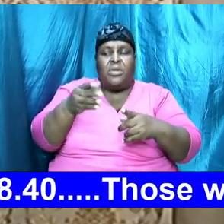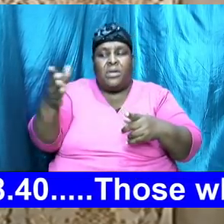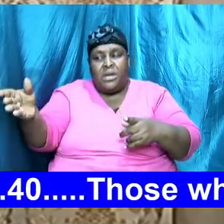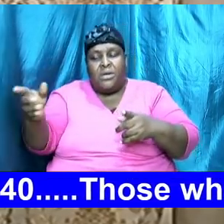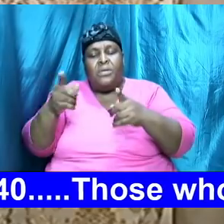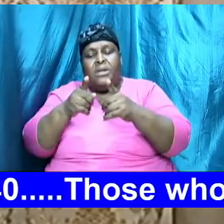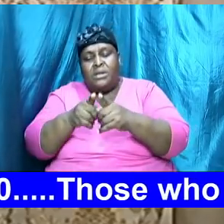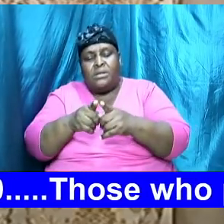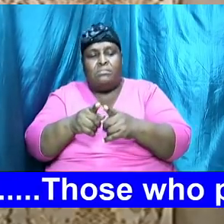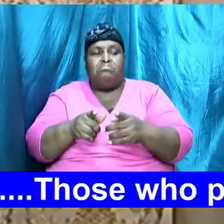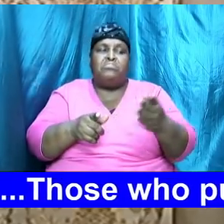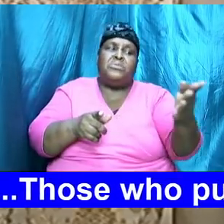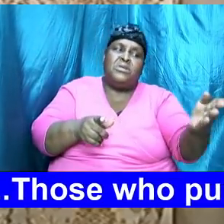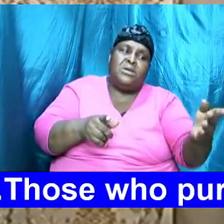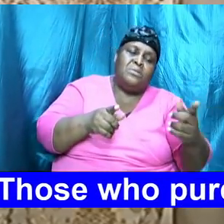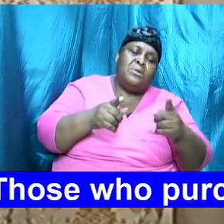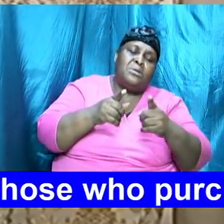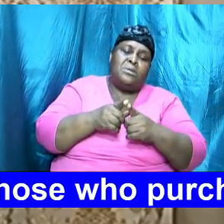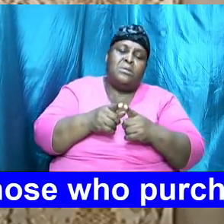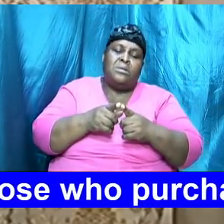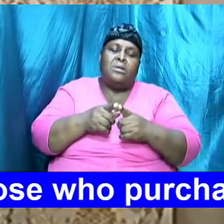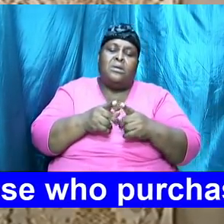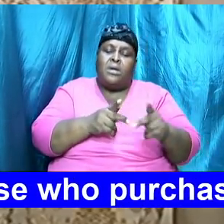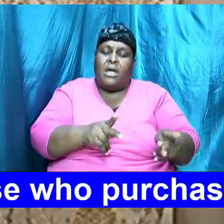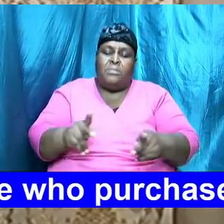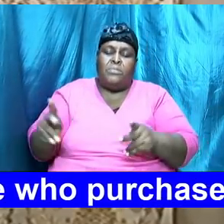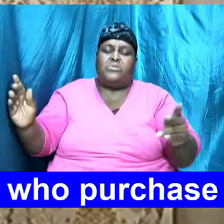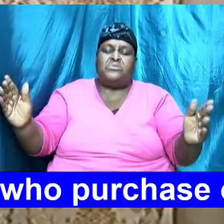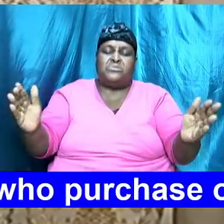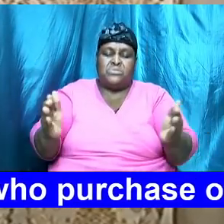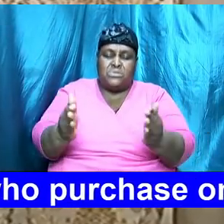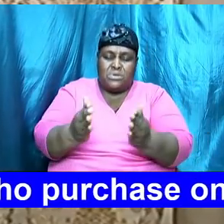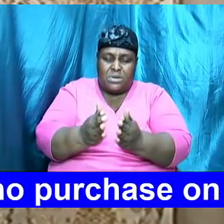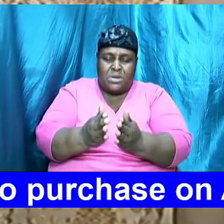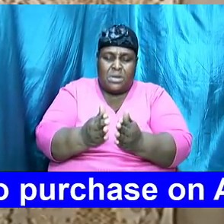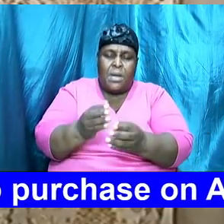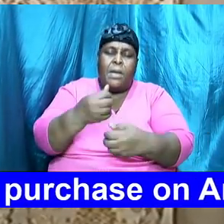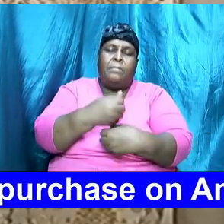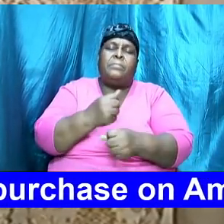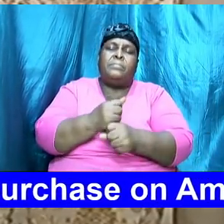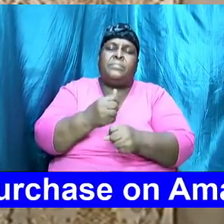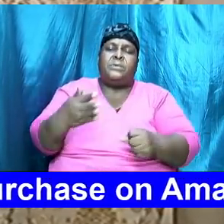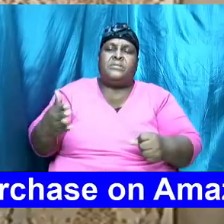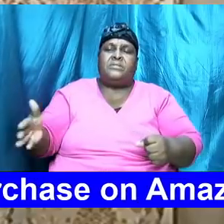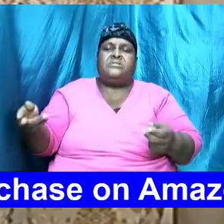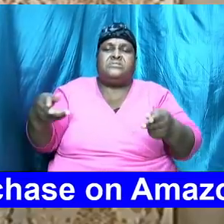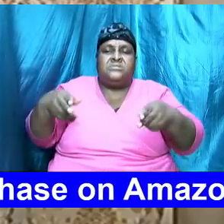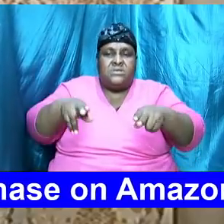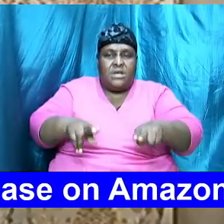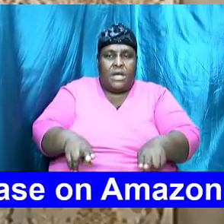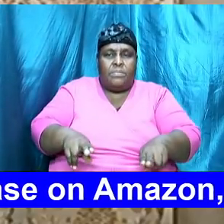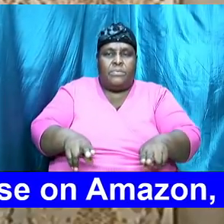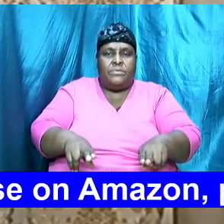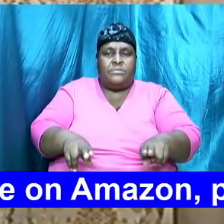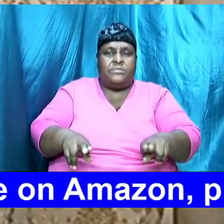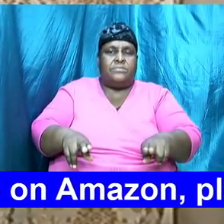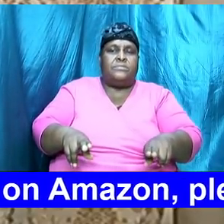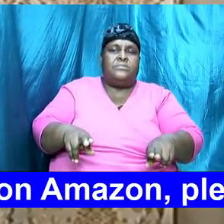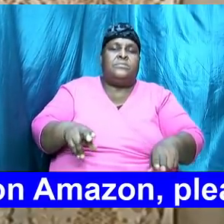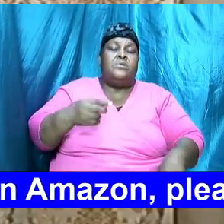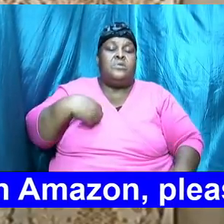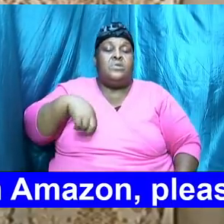and put them together and make the thing happen we spoke